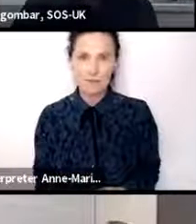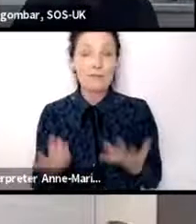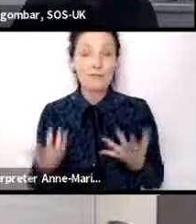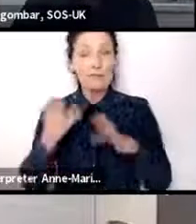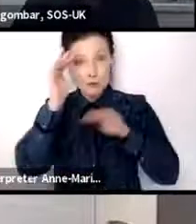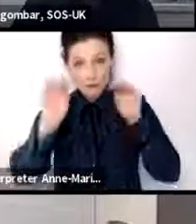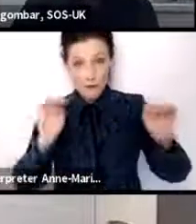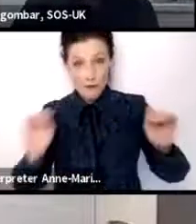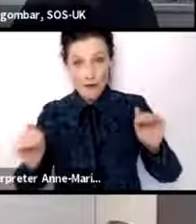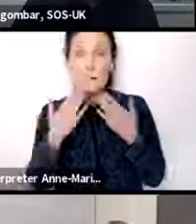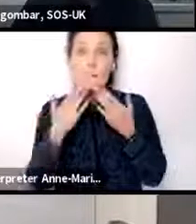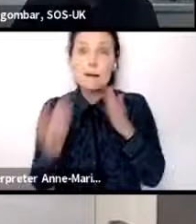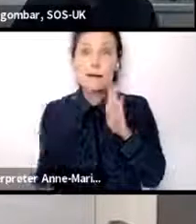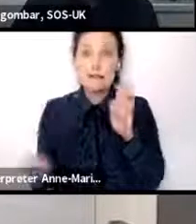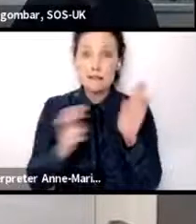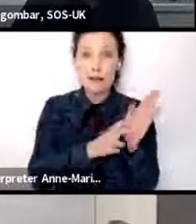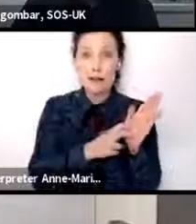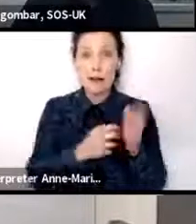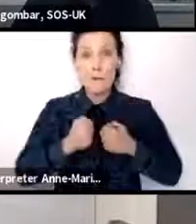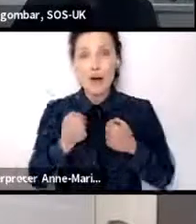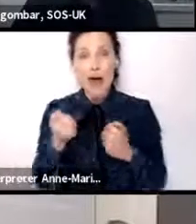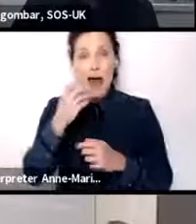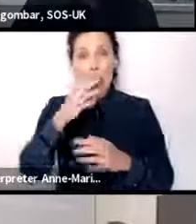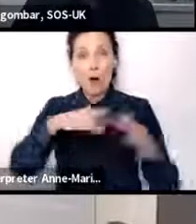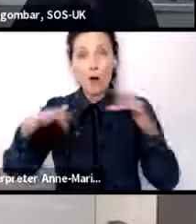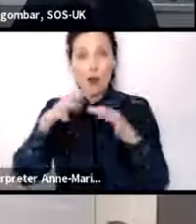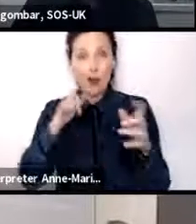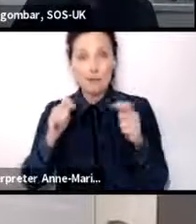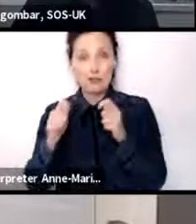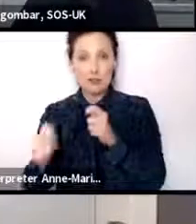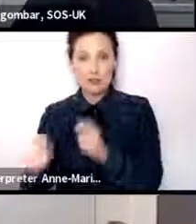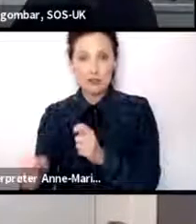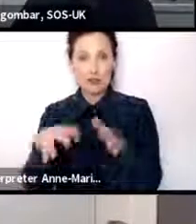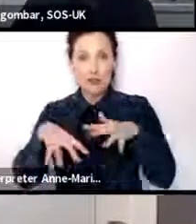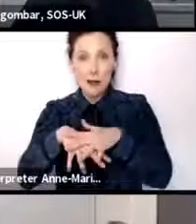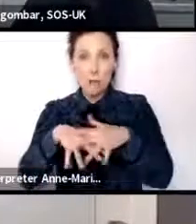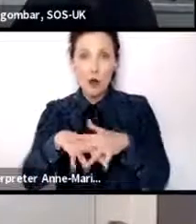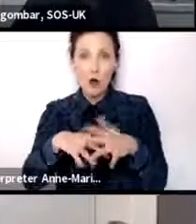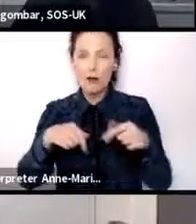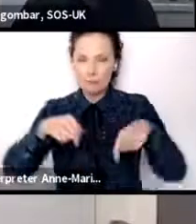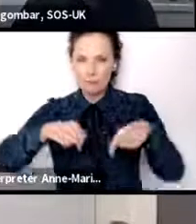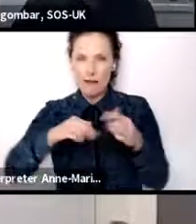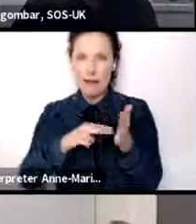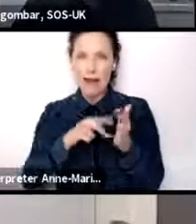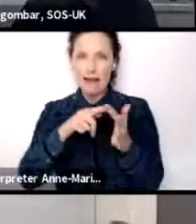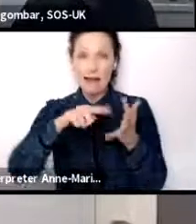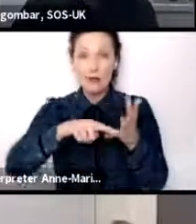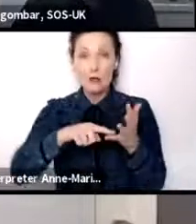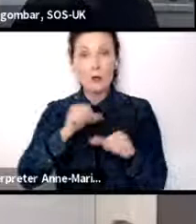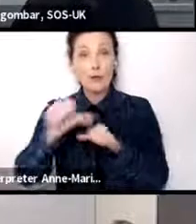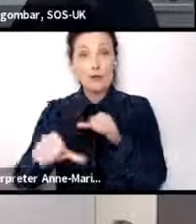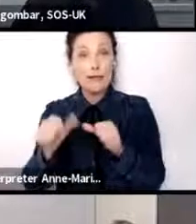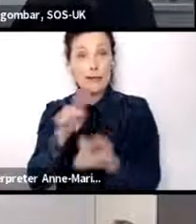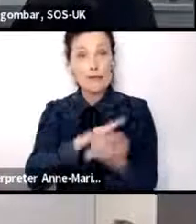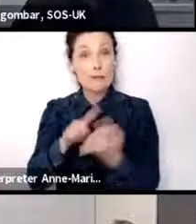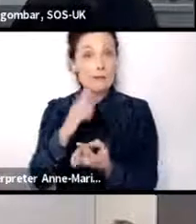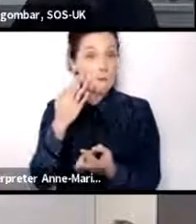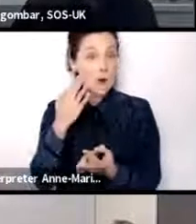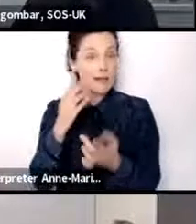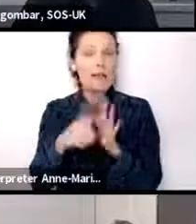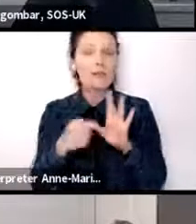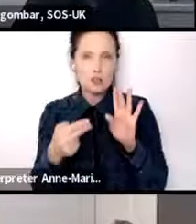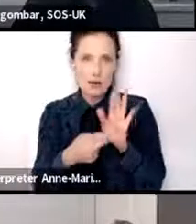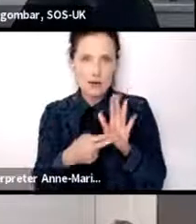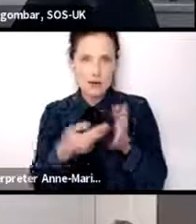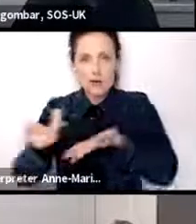to please sign up to our climate change network in the NEU. Its next meeting will be held in January to